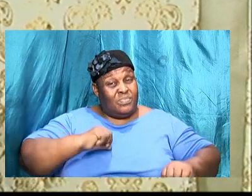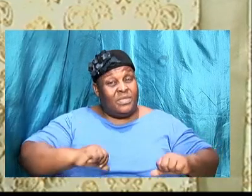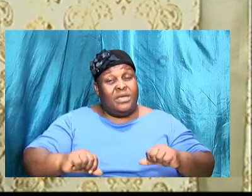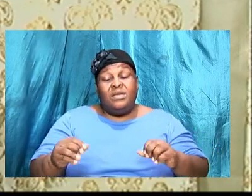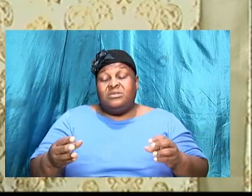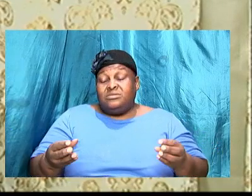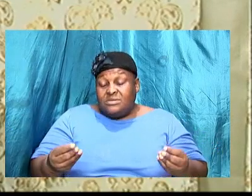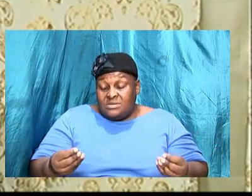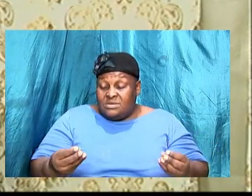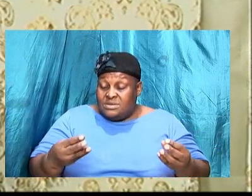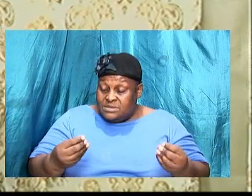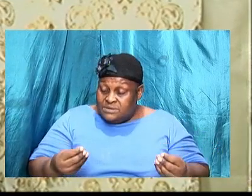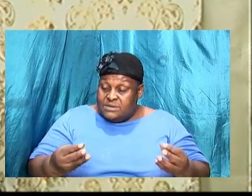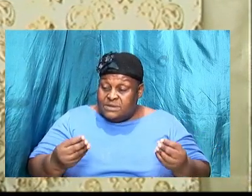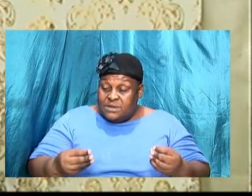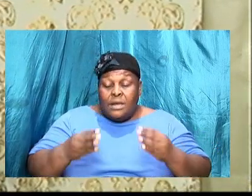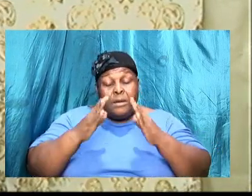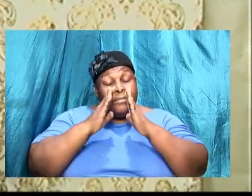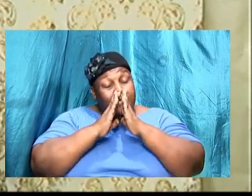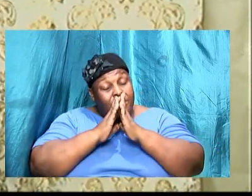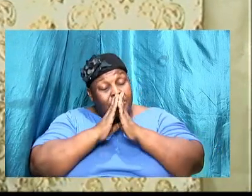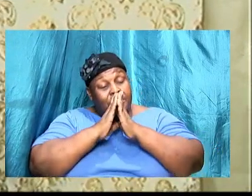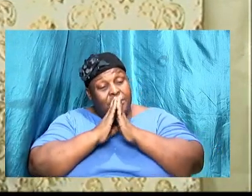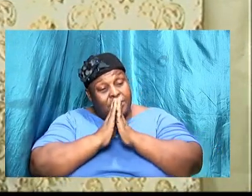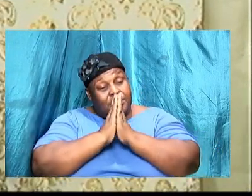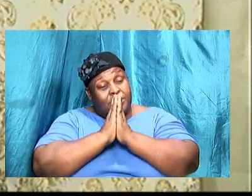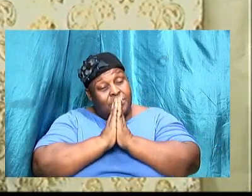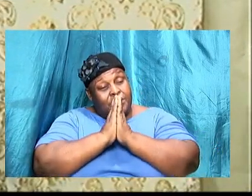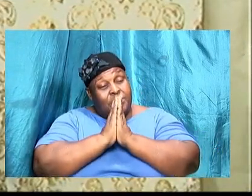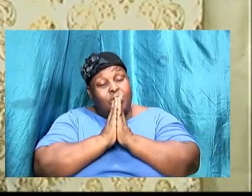diligently prayerfully so that